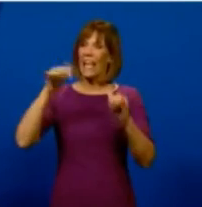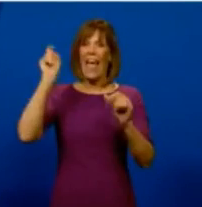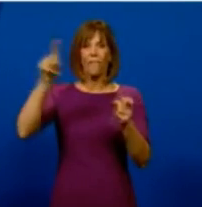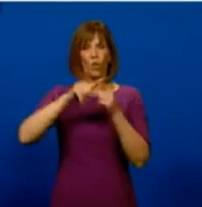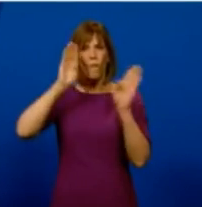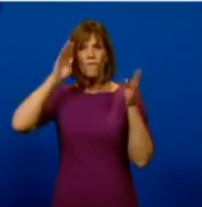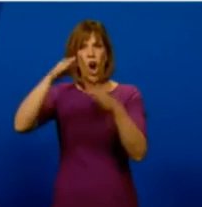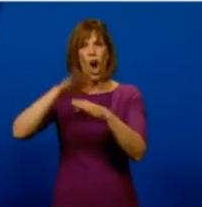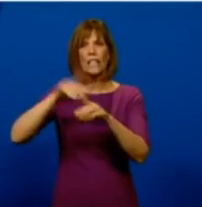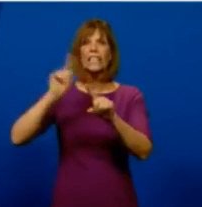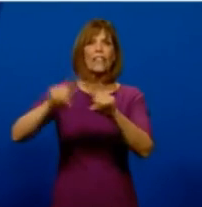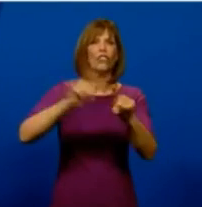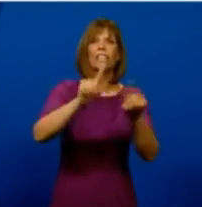continue to promote confidence and possible cost orBefore18888888883. So